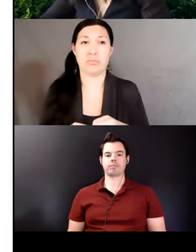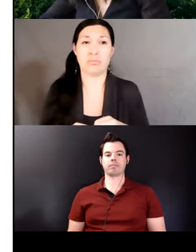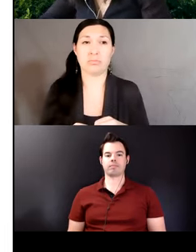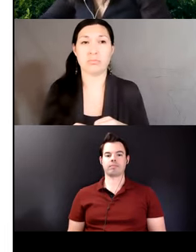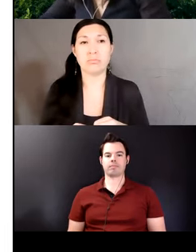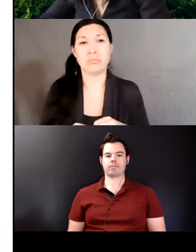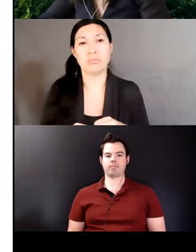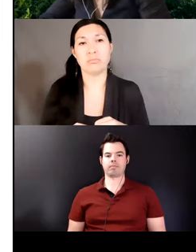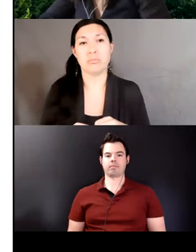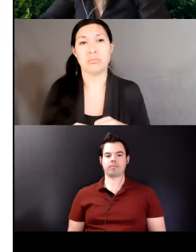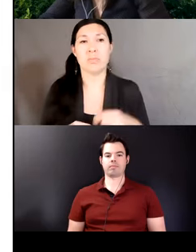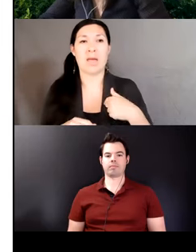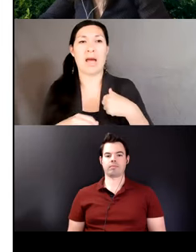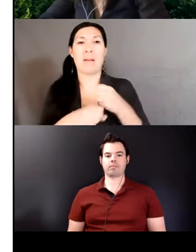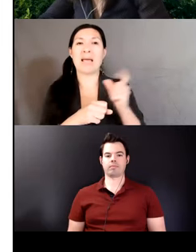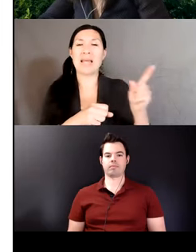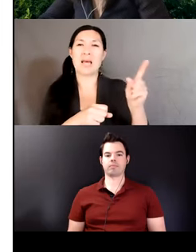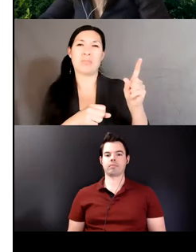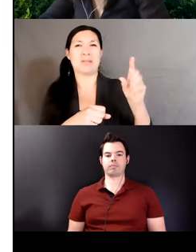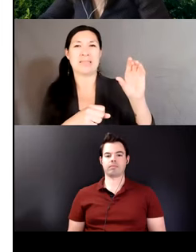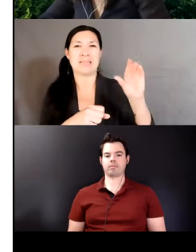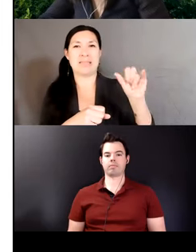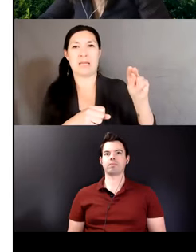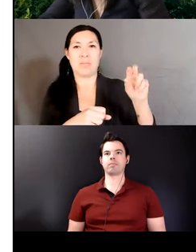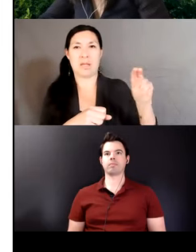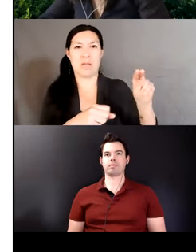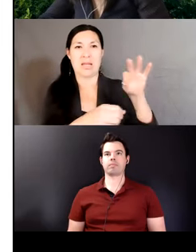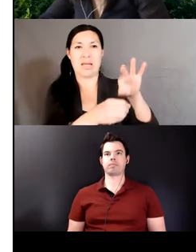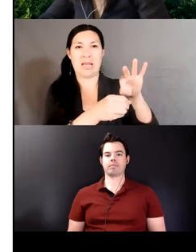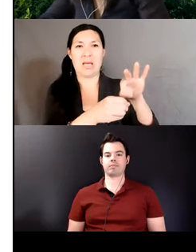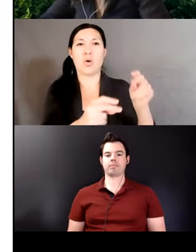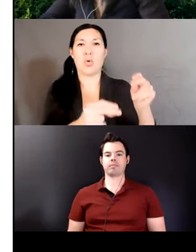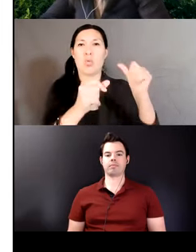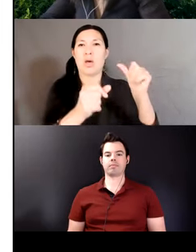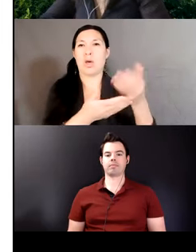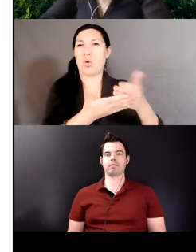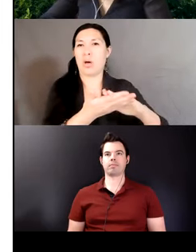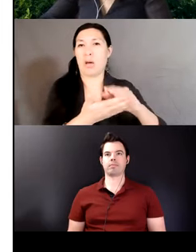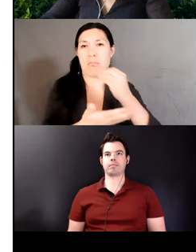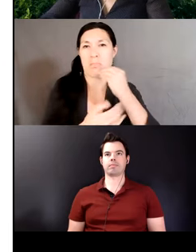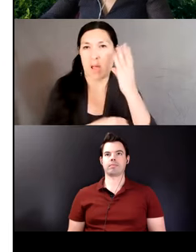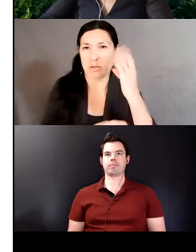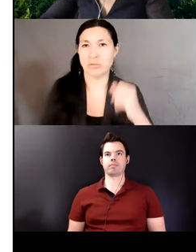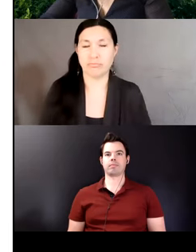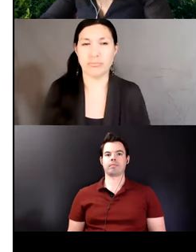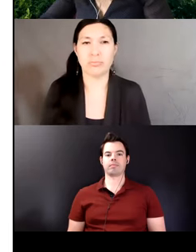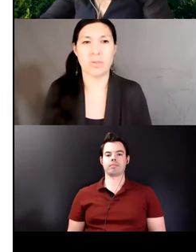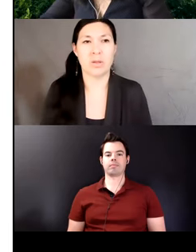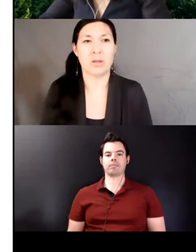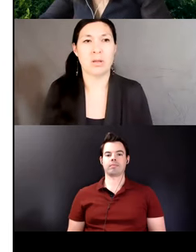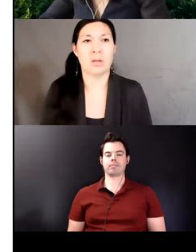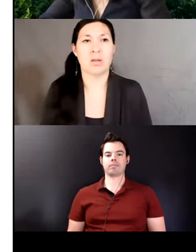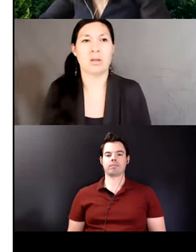i made him cinnamon tea i quickly cooked him lunch the benefactive suffix pu